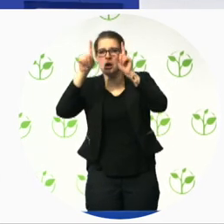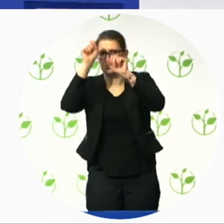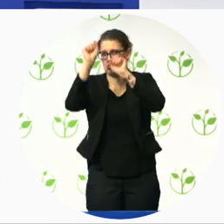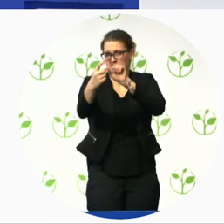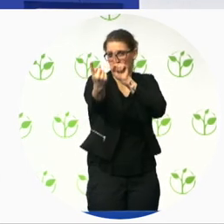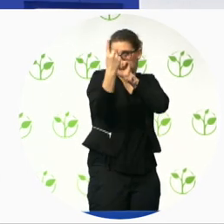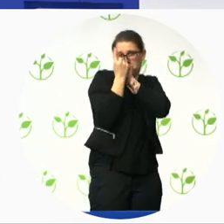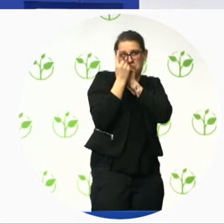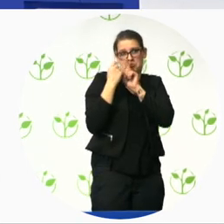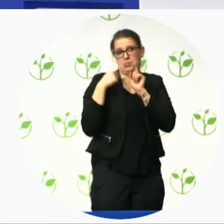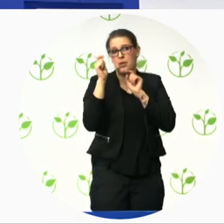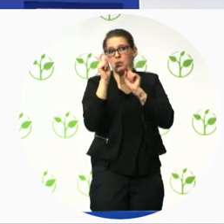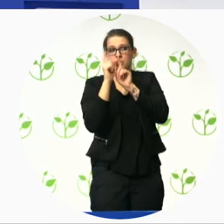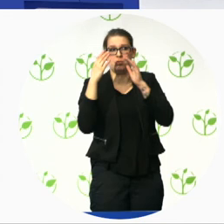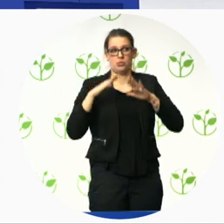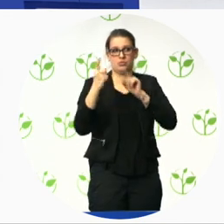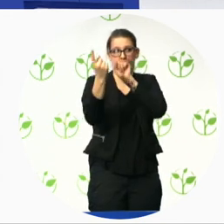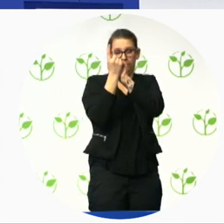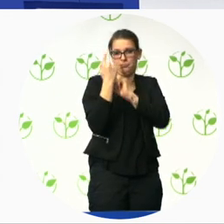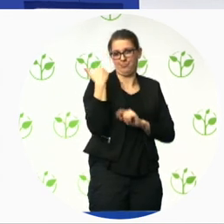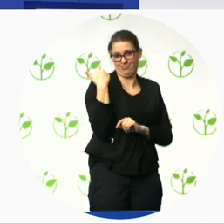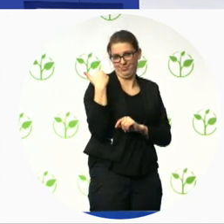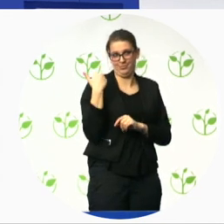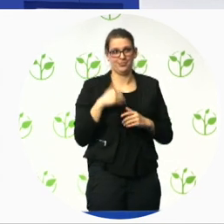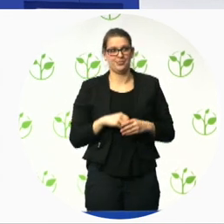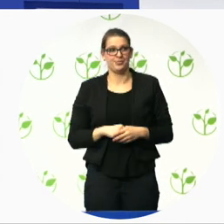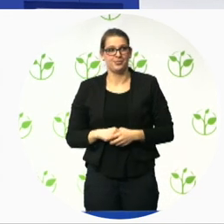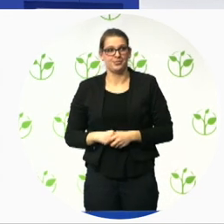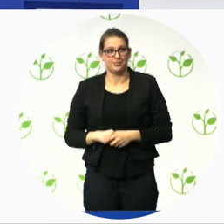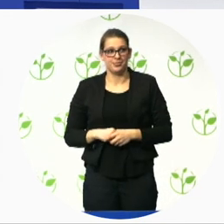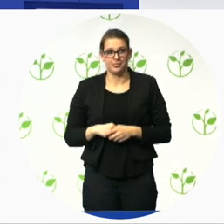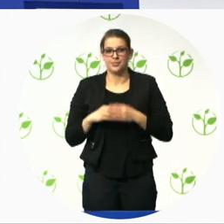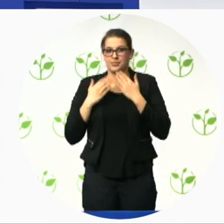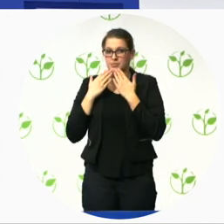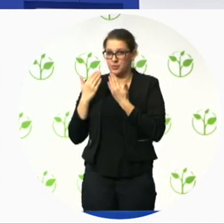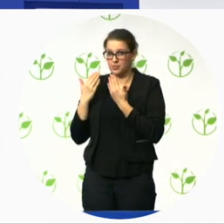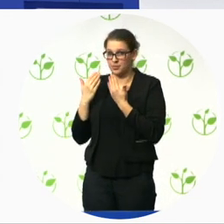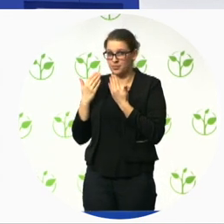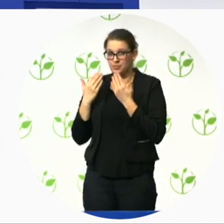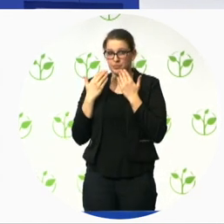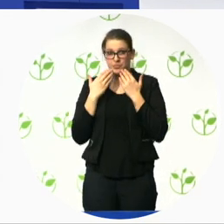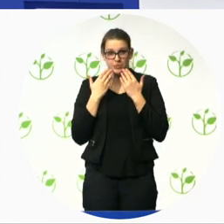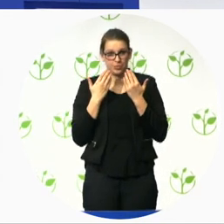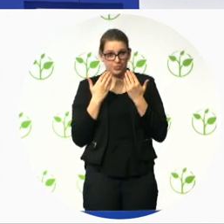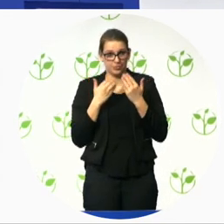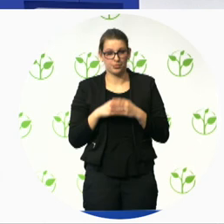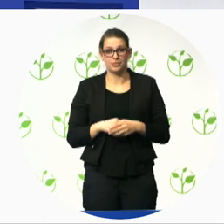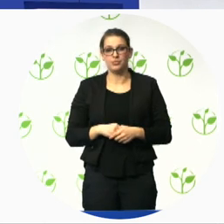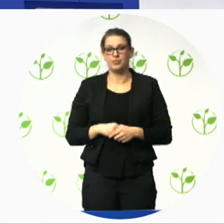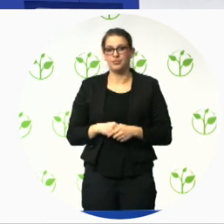thank you very much I think that the last intervention pointed out a very important issue standards